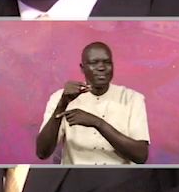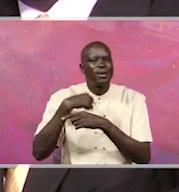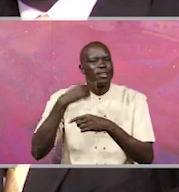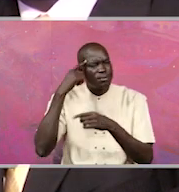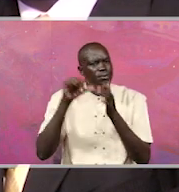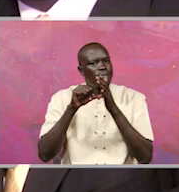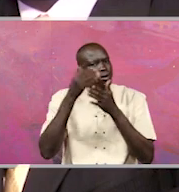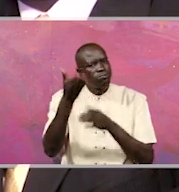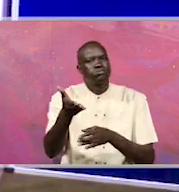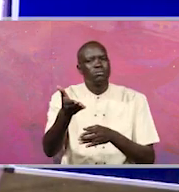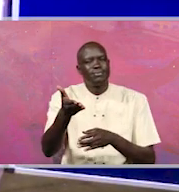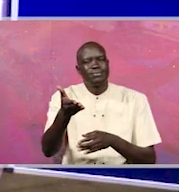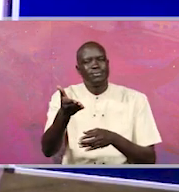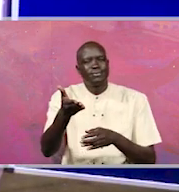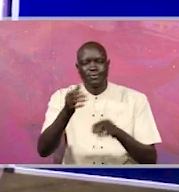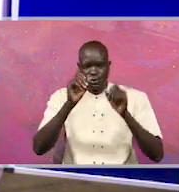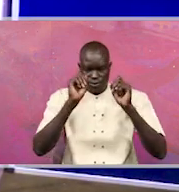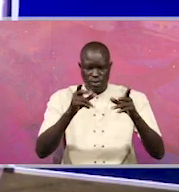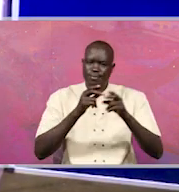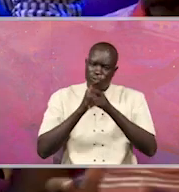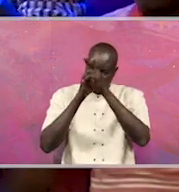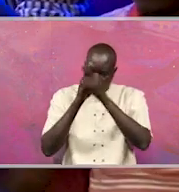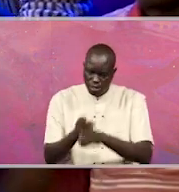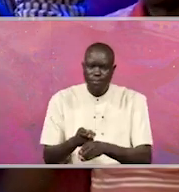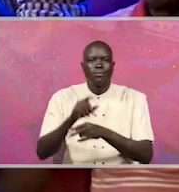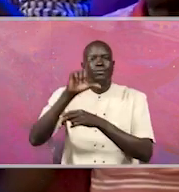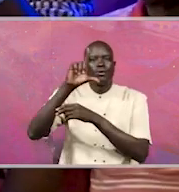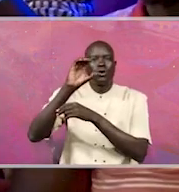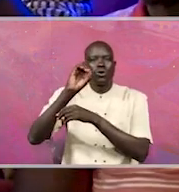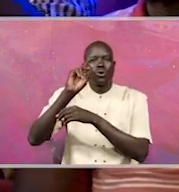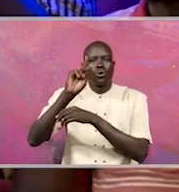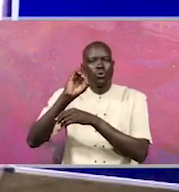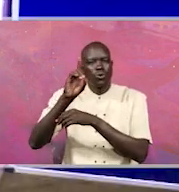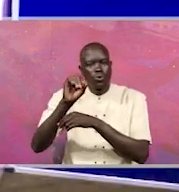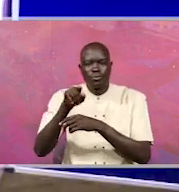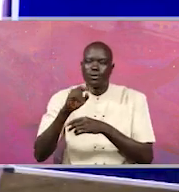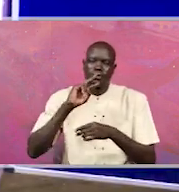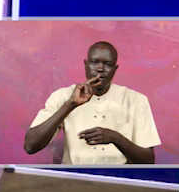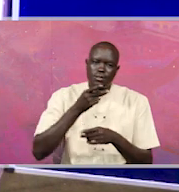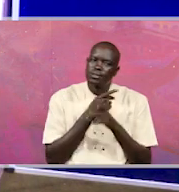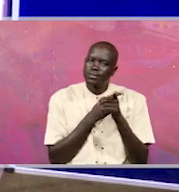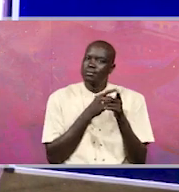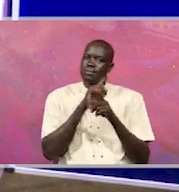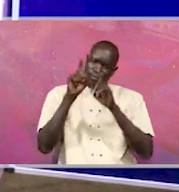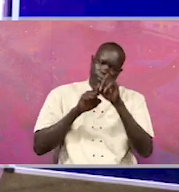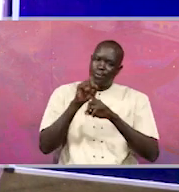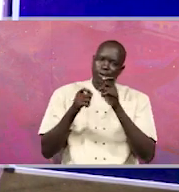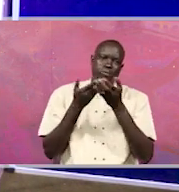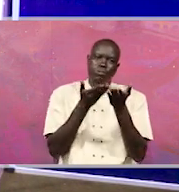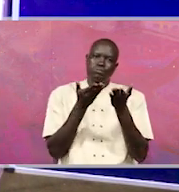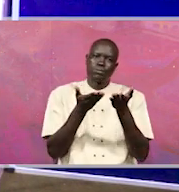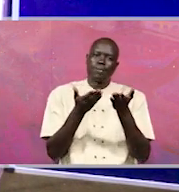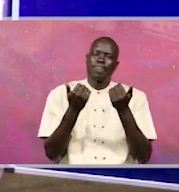problem. All right. Honorable Okoda, you have to respond to this. You have to respond to this. Because there are many examples of these